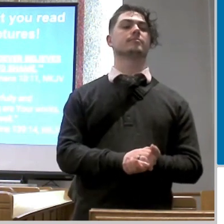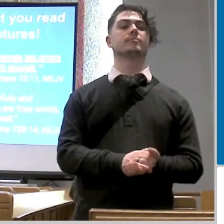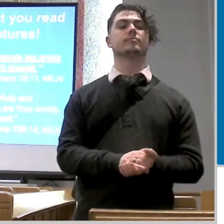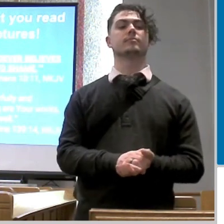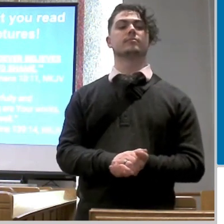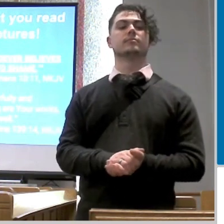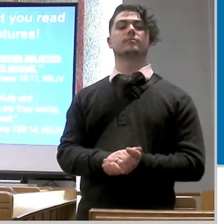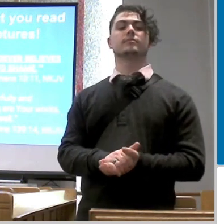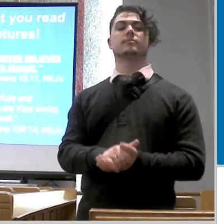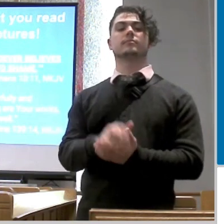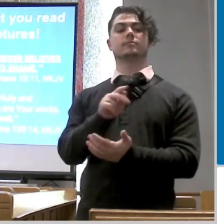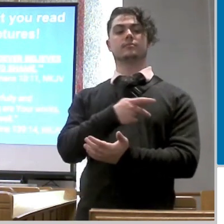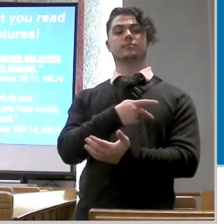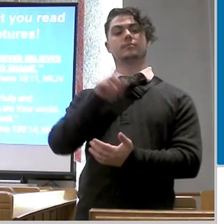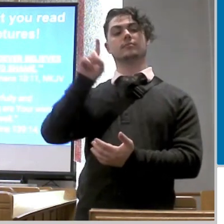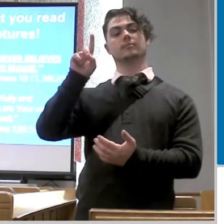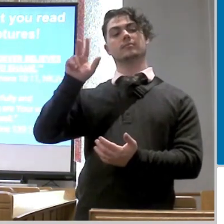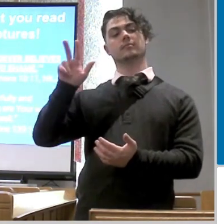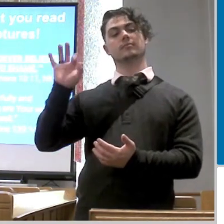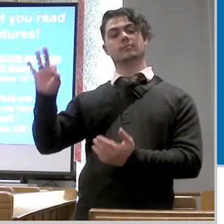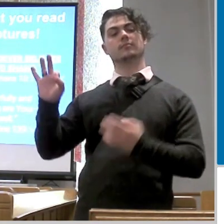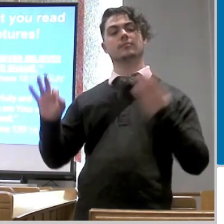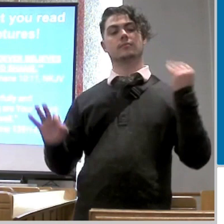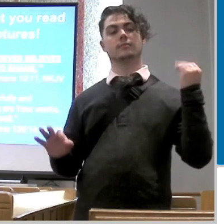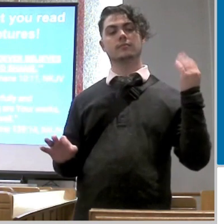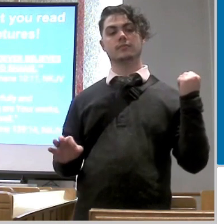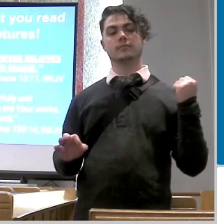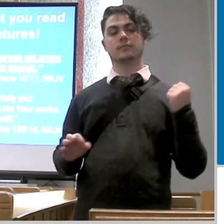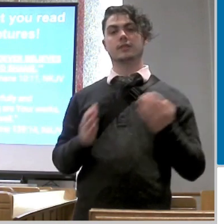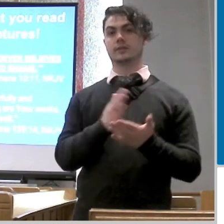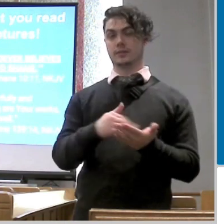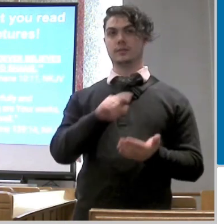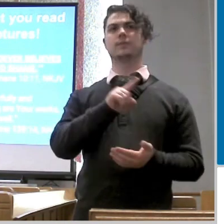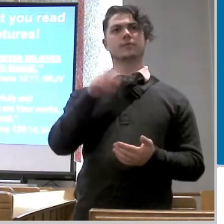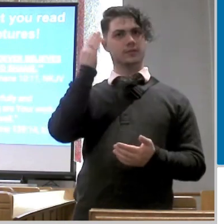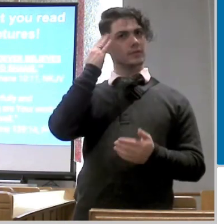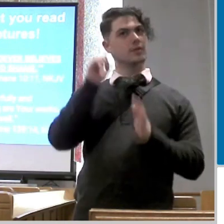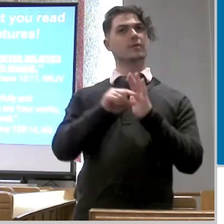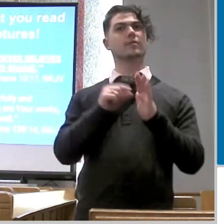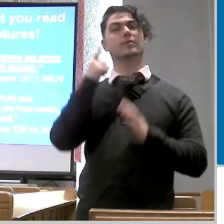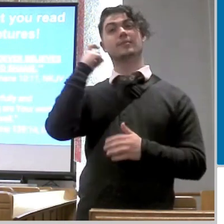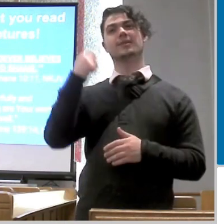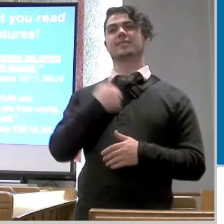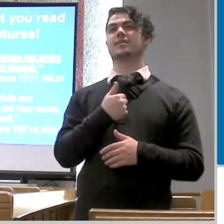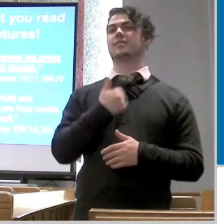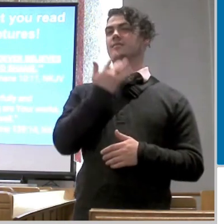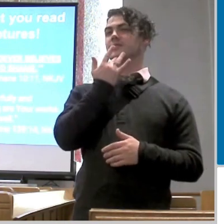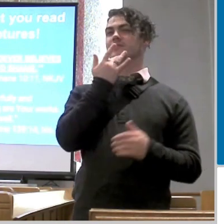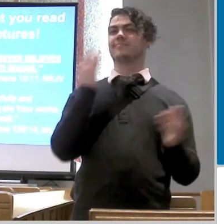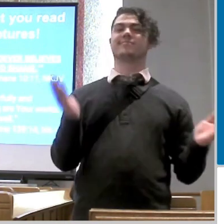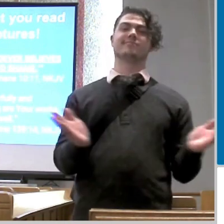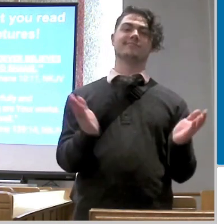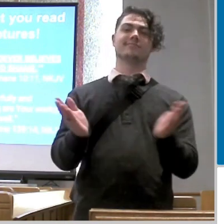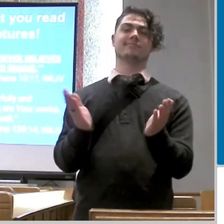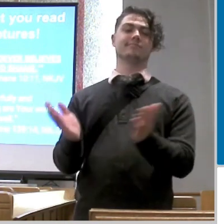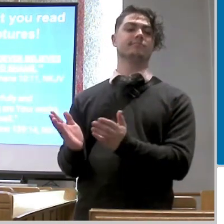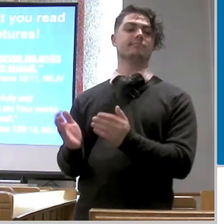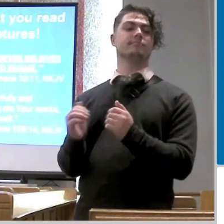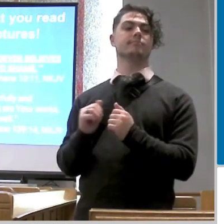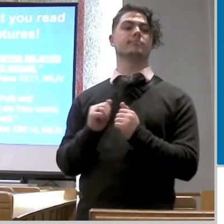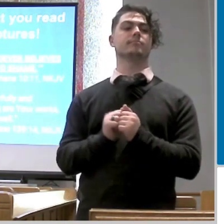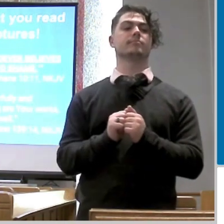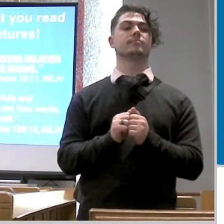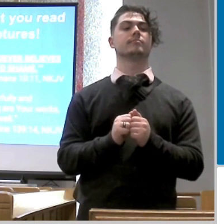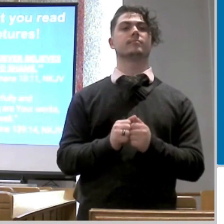psalm 139 14 i know some of you in the room know this verse because i try to encourage you with this verse i believe that everybody